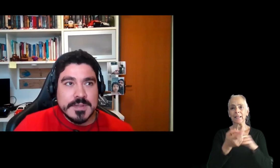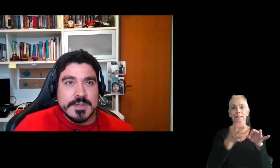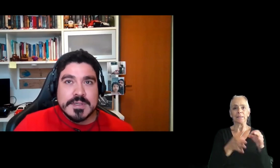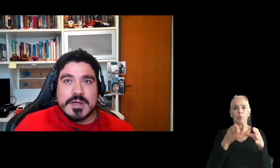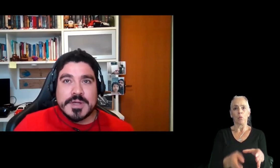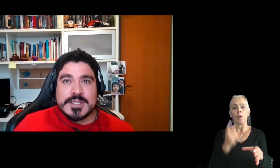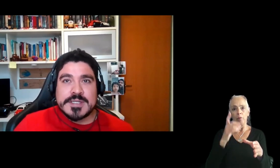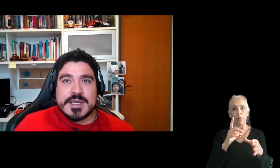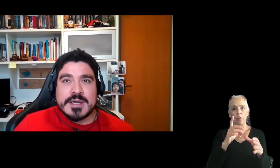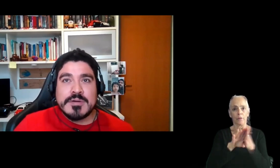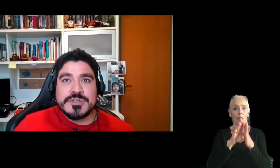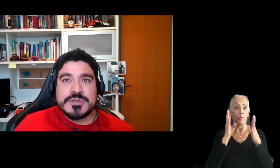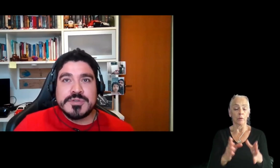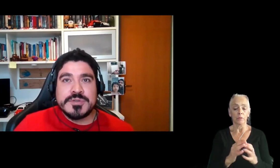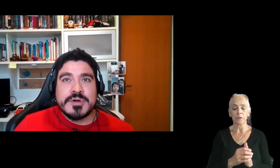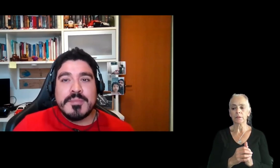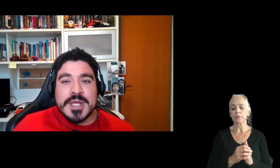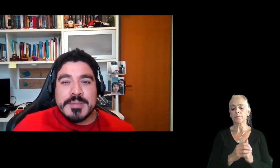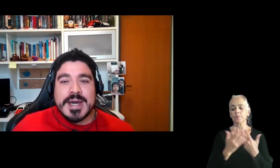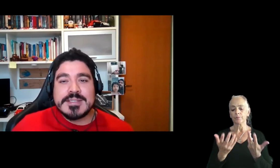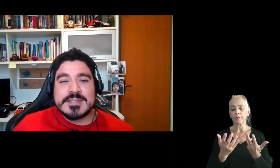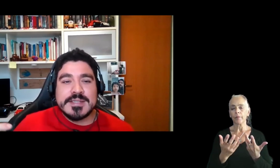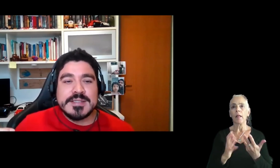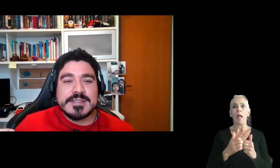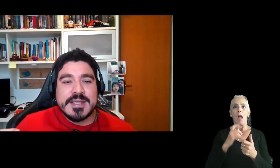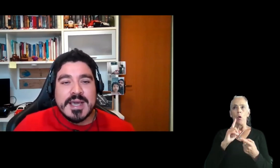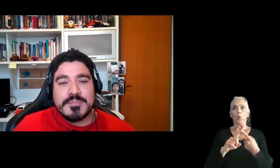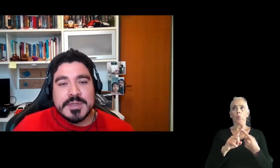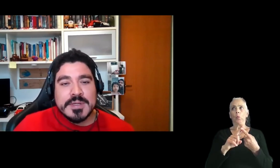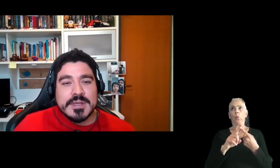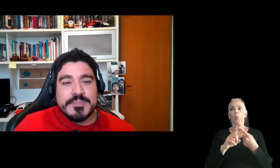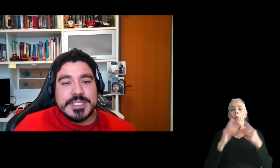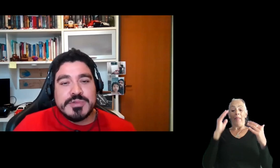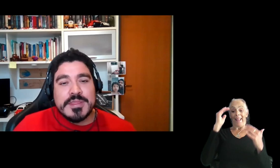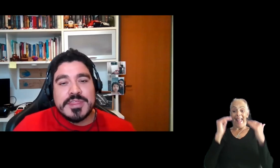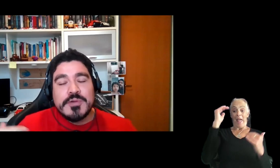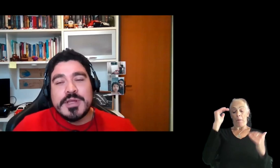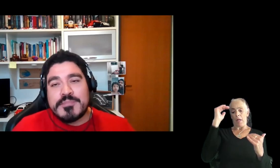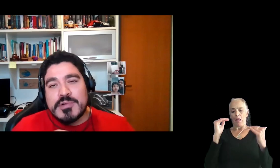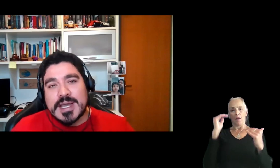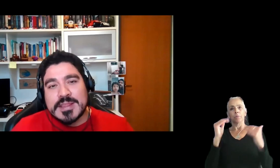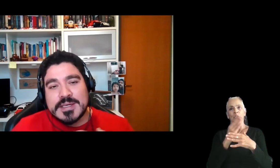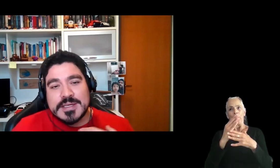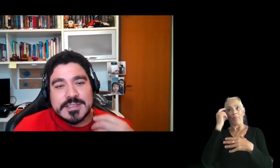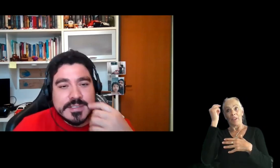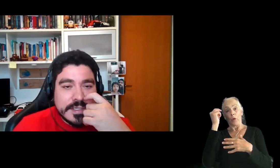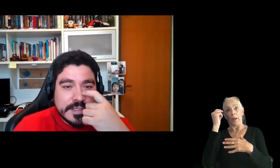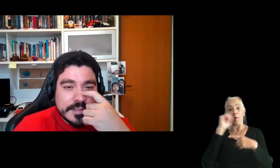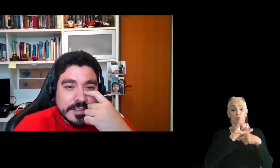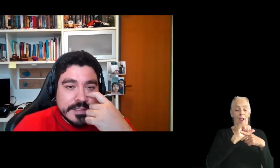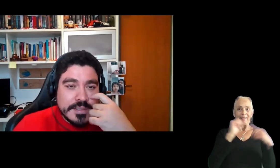how can I say, how to minimize this gap between theory and practice.